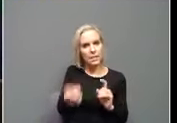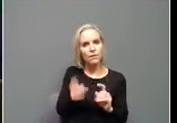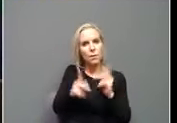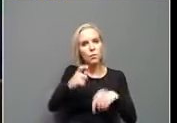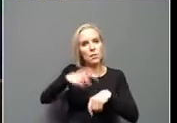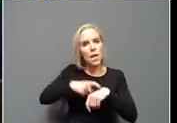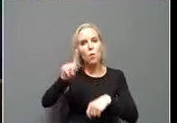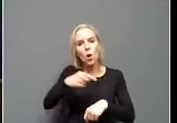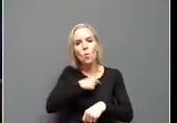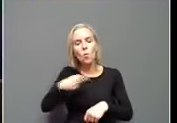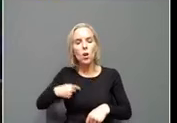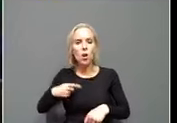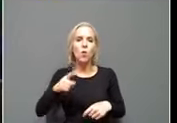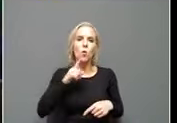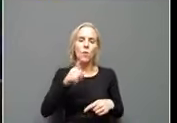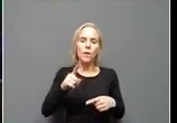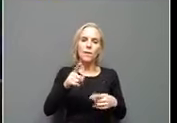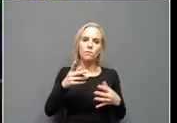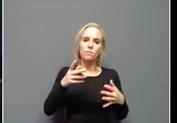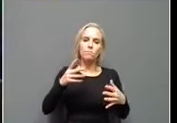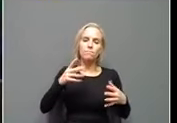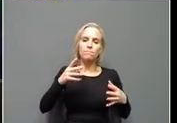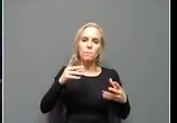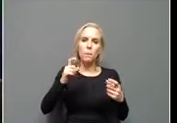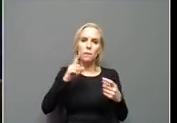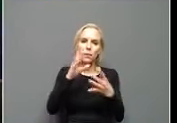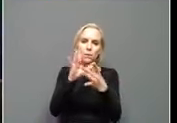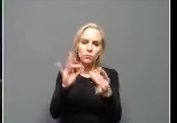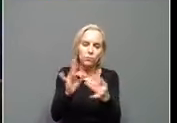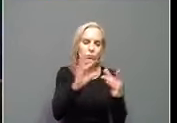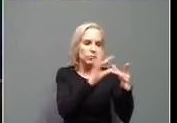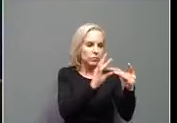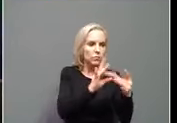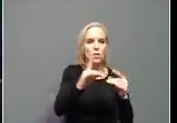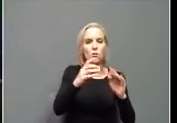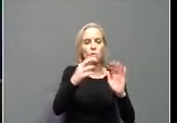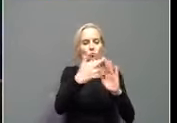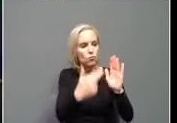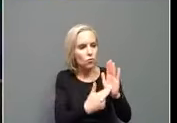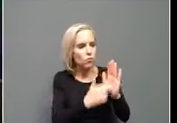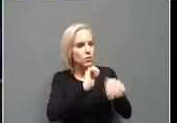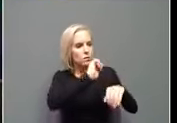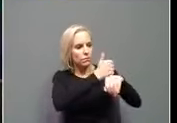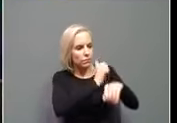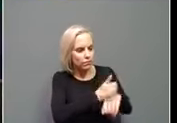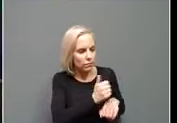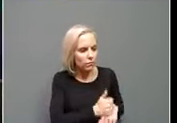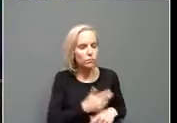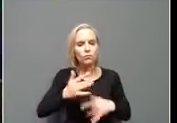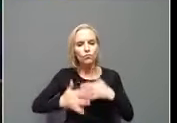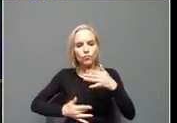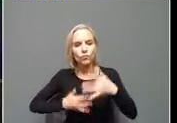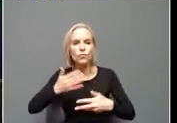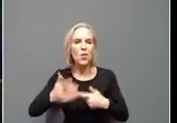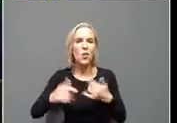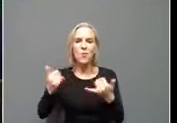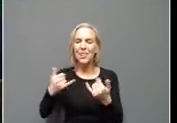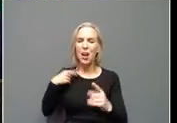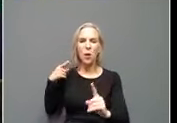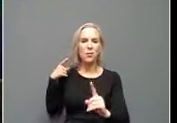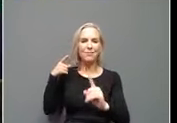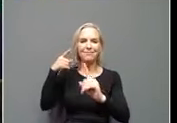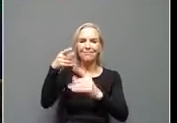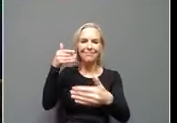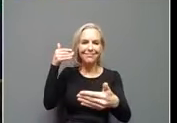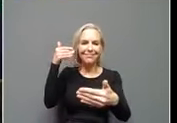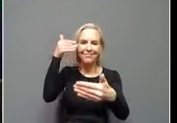going. We've eased in and we've eased out of, of these restrictions. We're going to continue to do so. We've come so far together. We're going